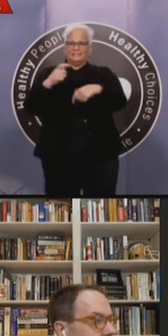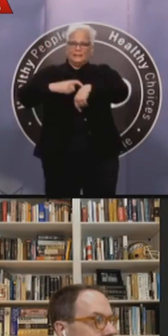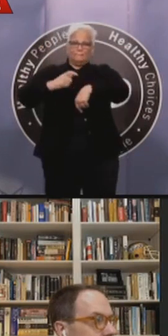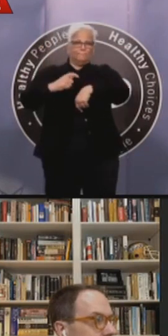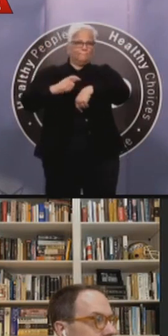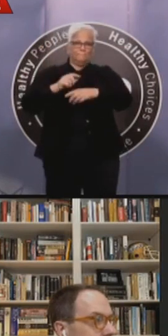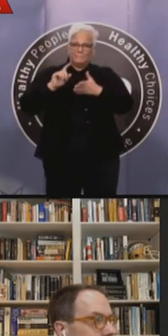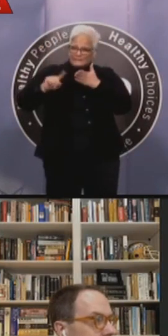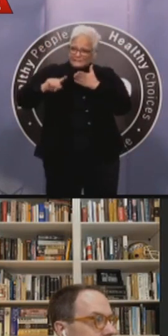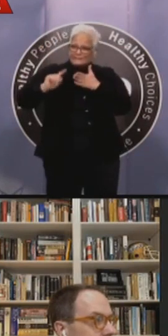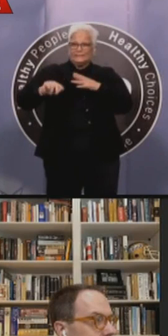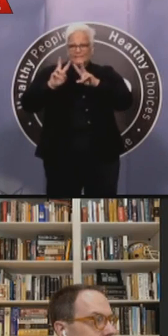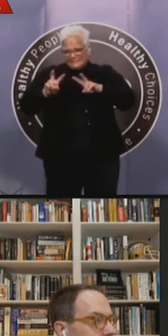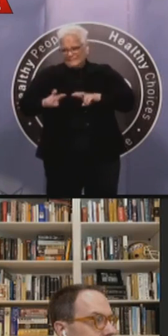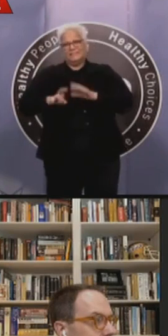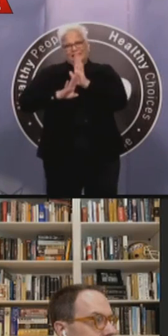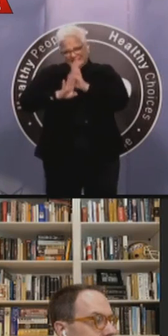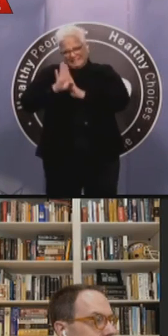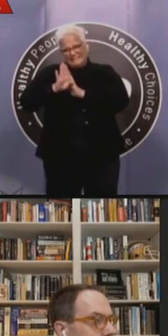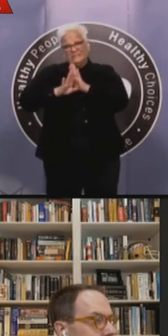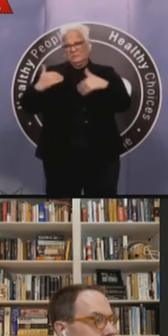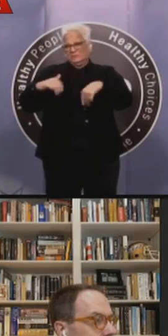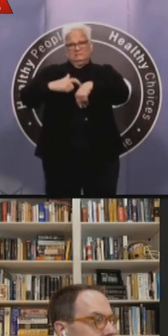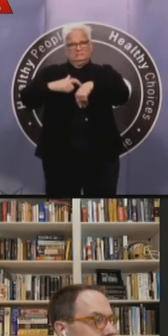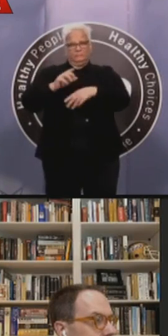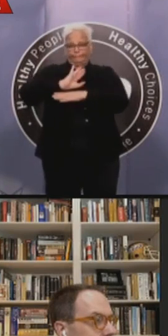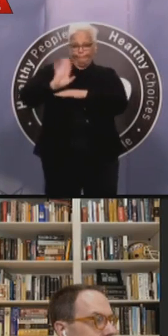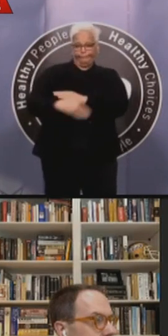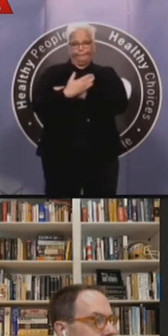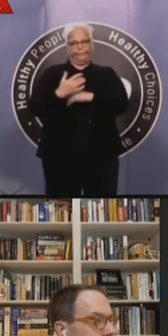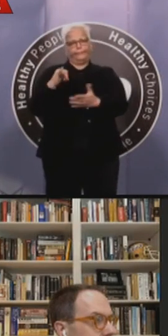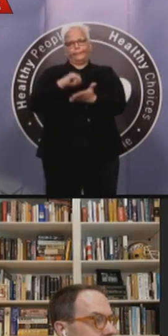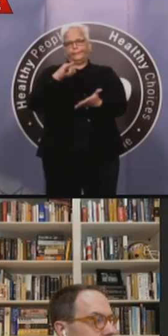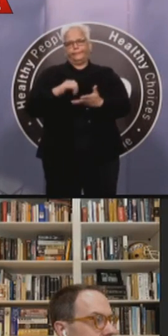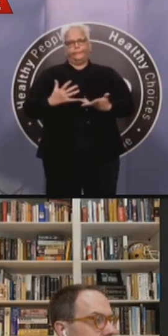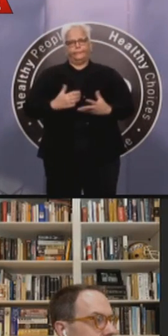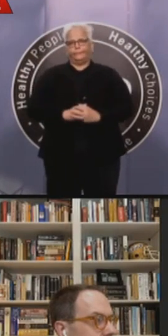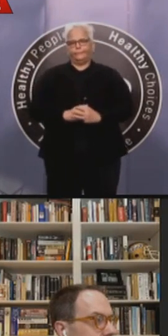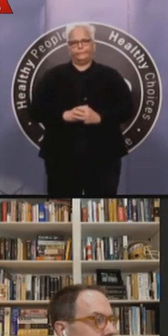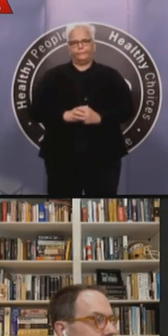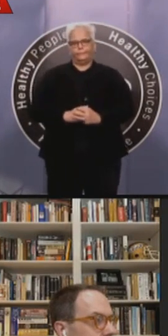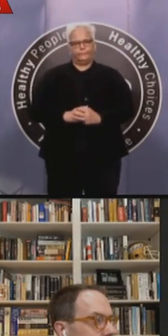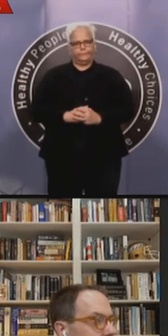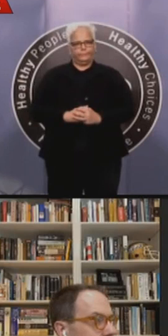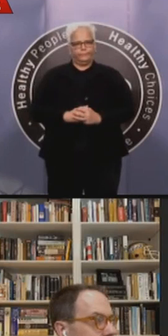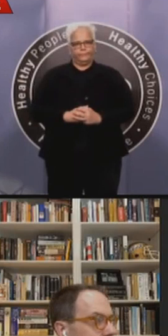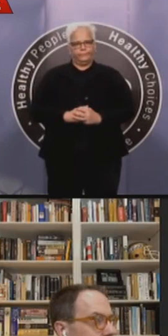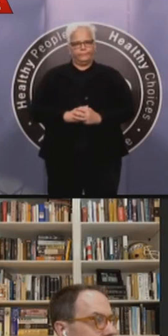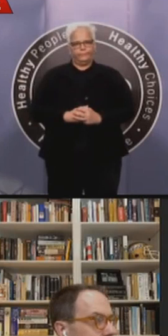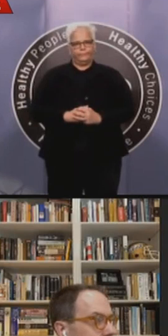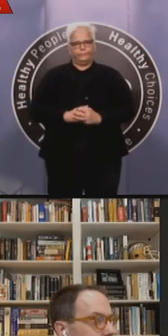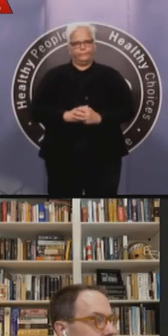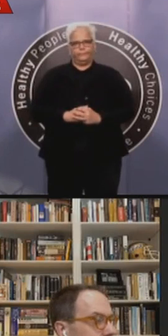we can make that information available to people who want to get a test. We are, at Telfer, are not doing it yet. Um, eventually I'd like to see us doing both,